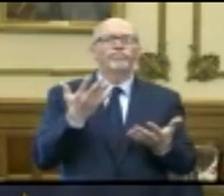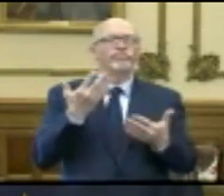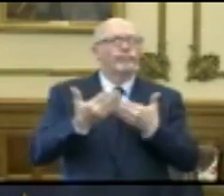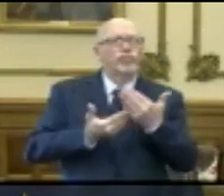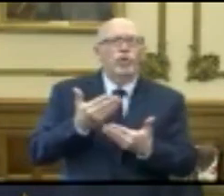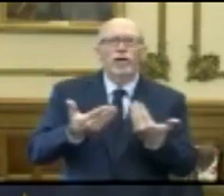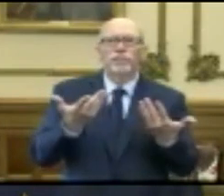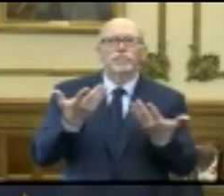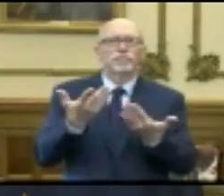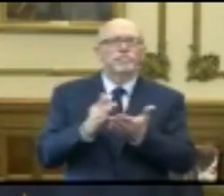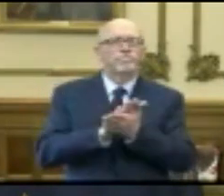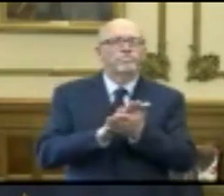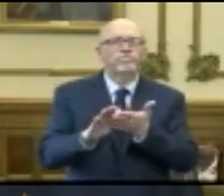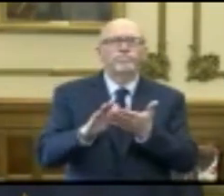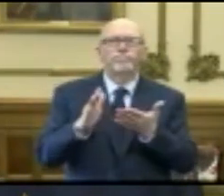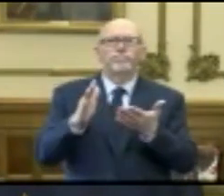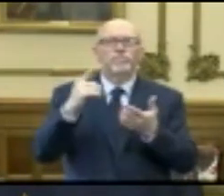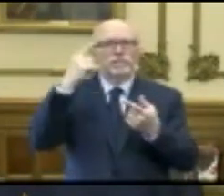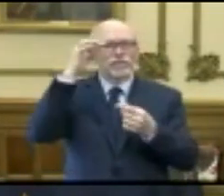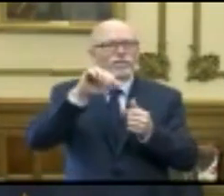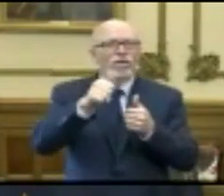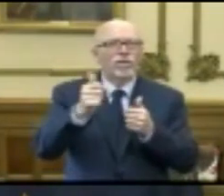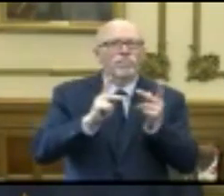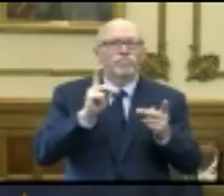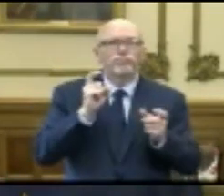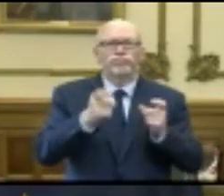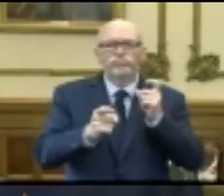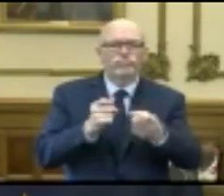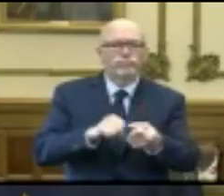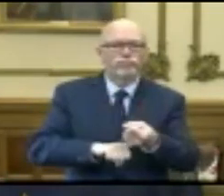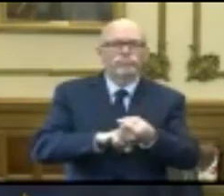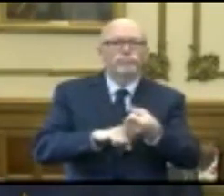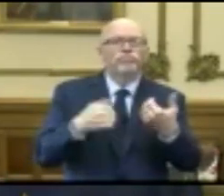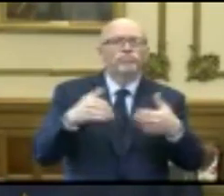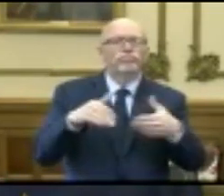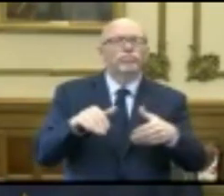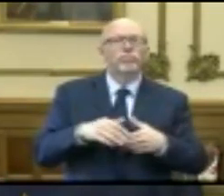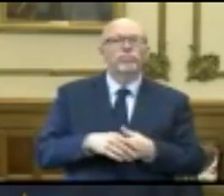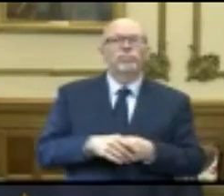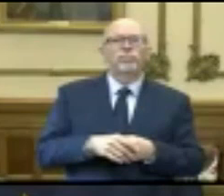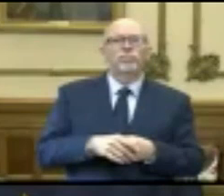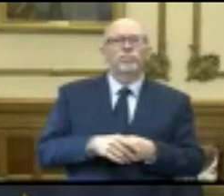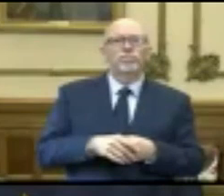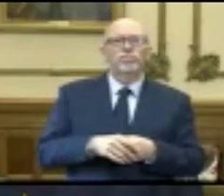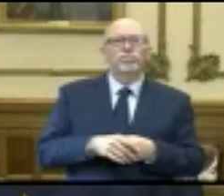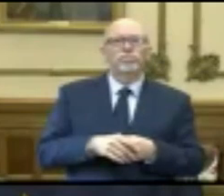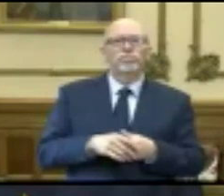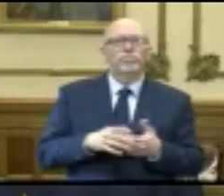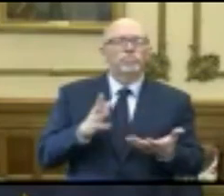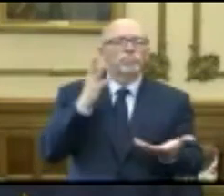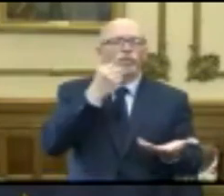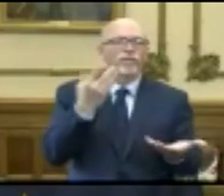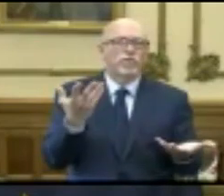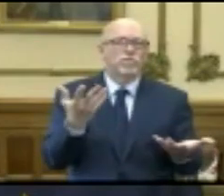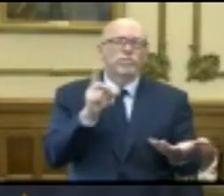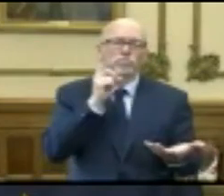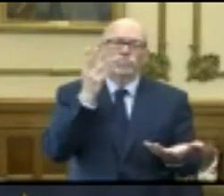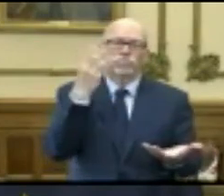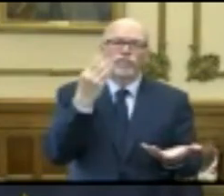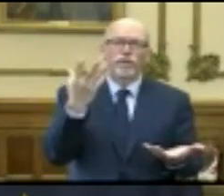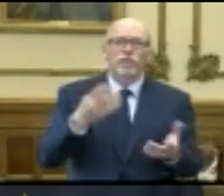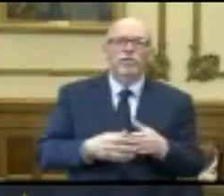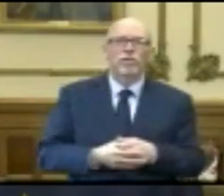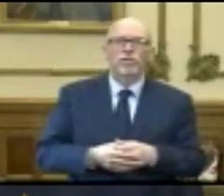generosity and their charity, it's not too much to say it's beautiful, and